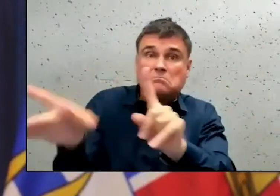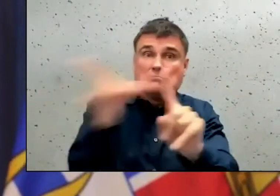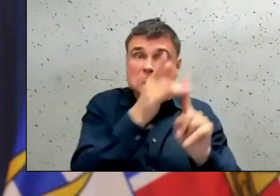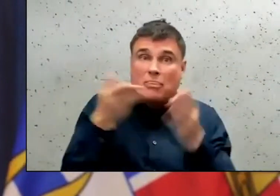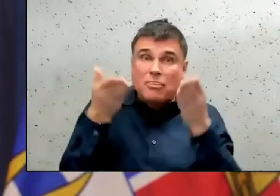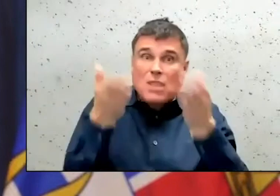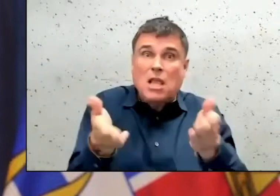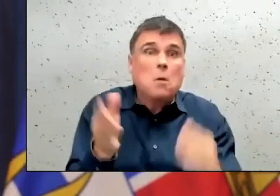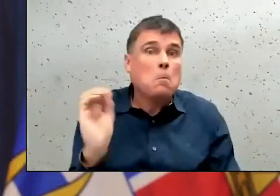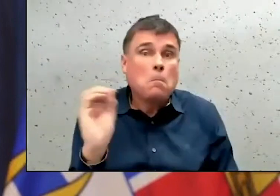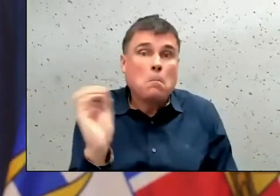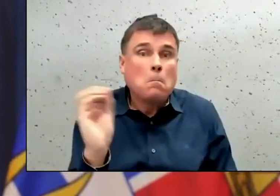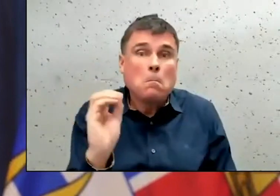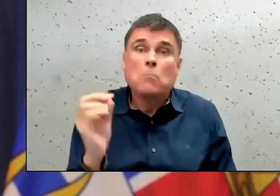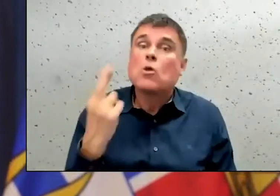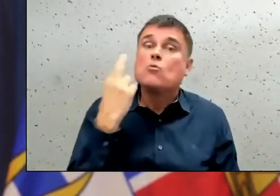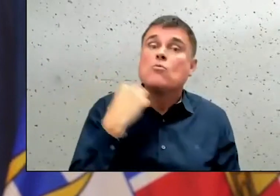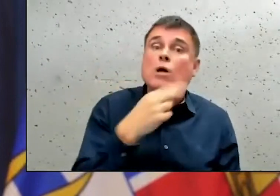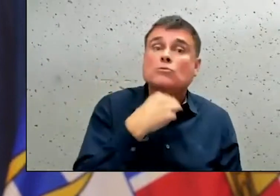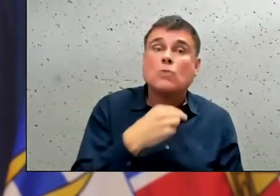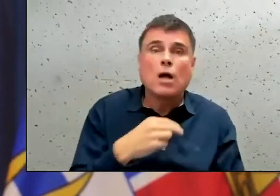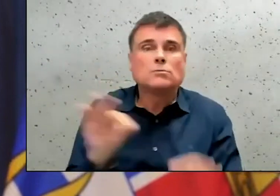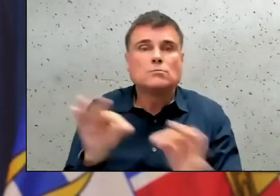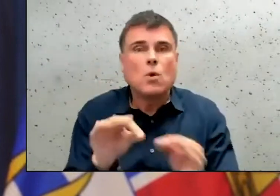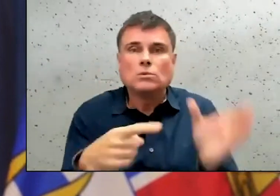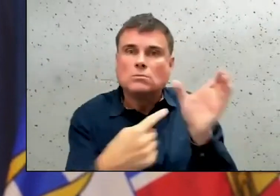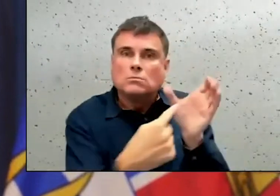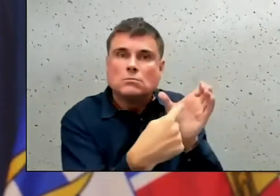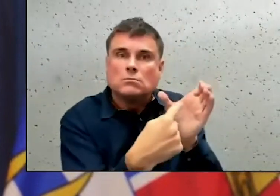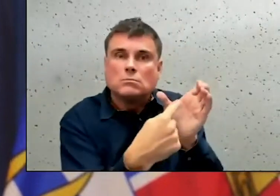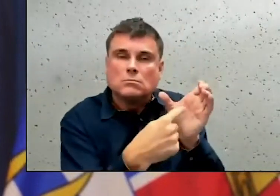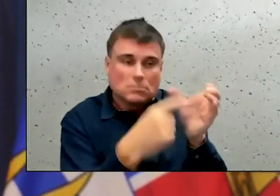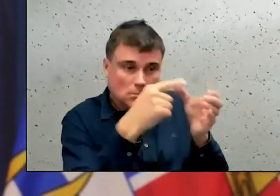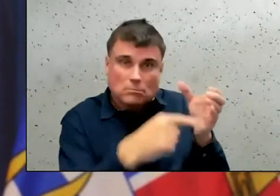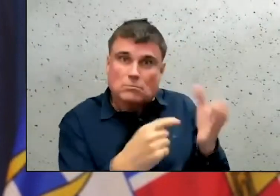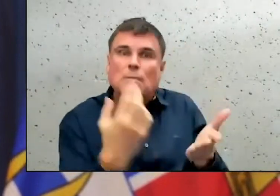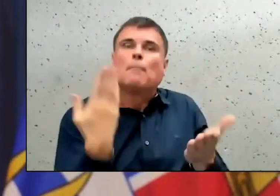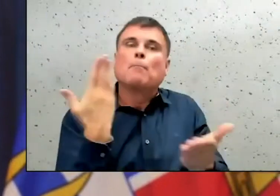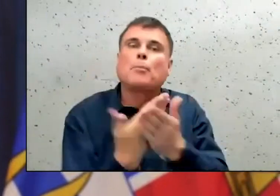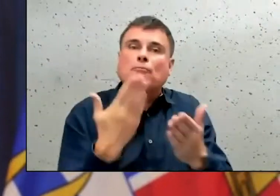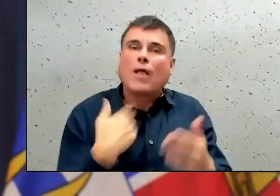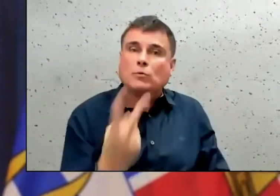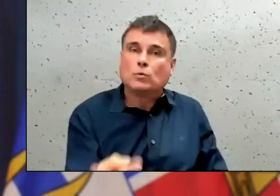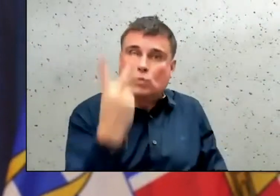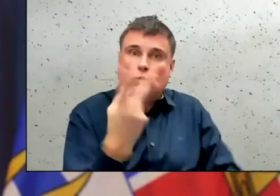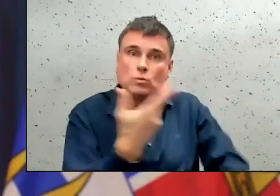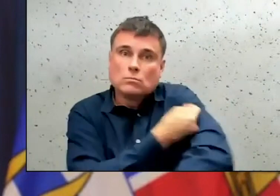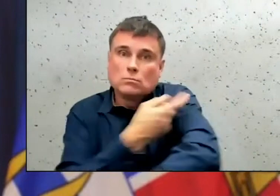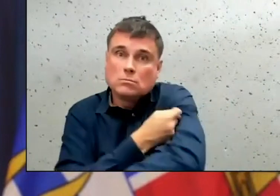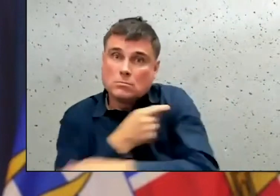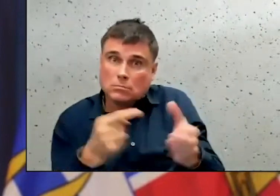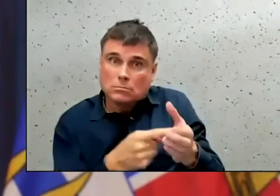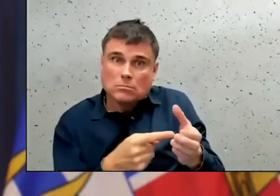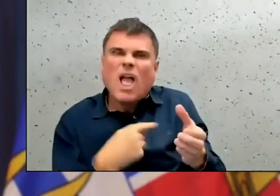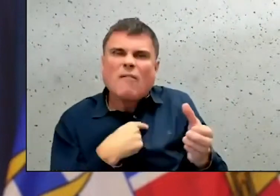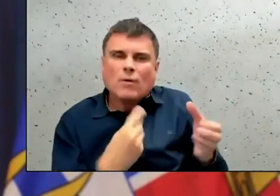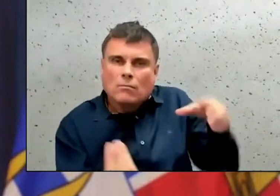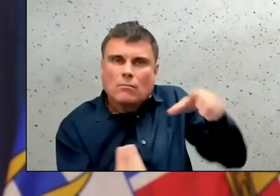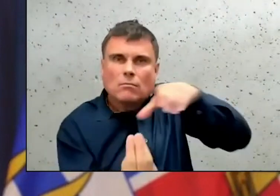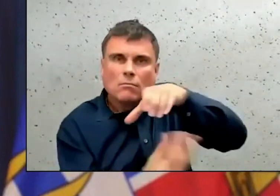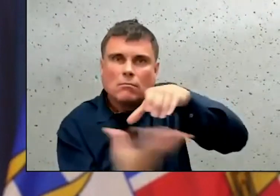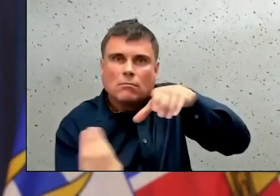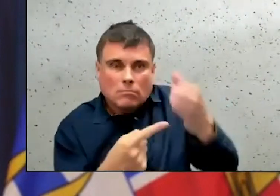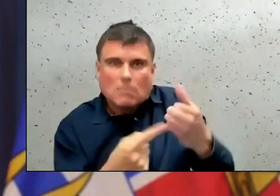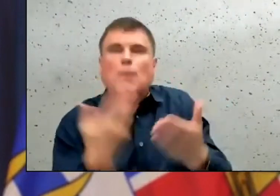are checking vaccine status. So again, it's another one of those things that we follow the data that